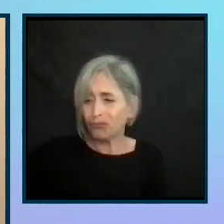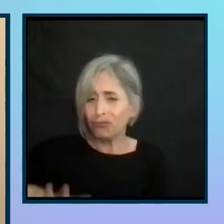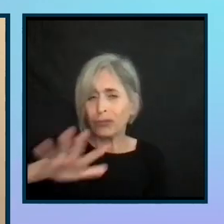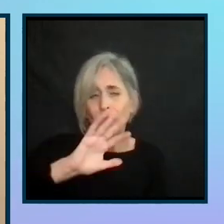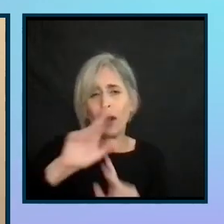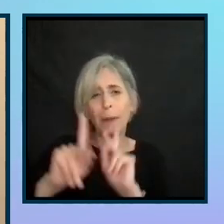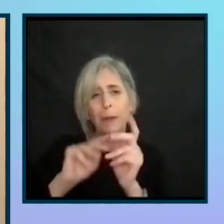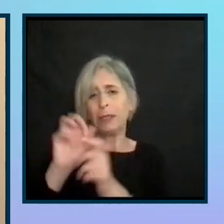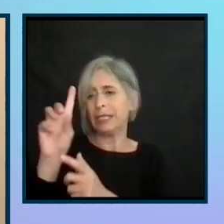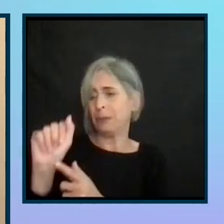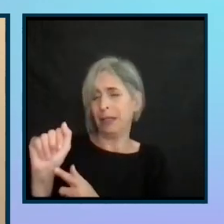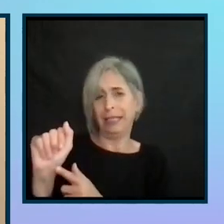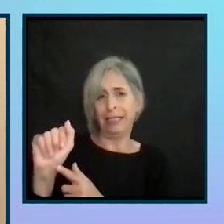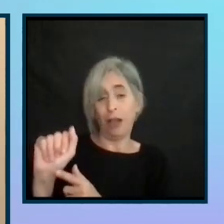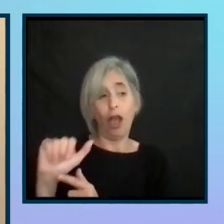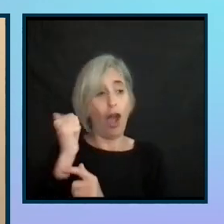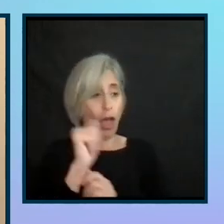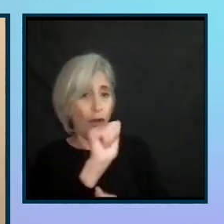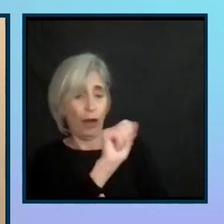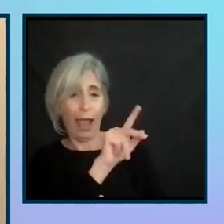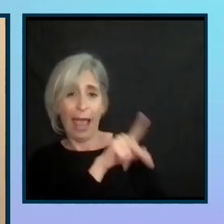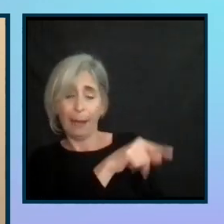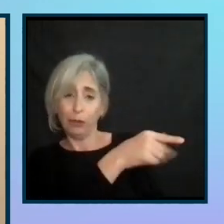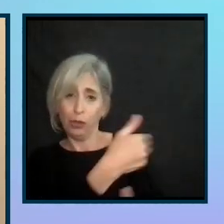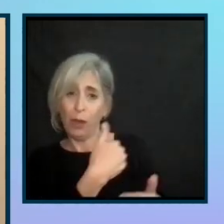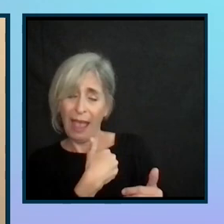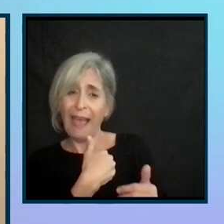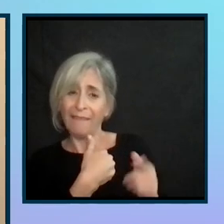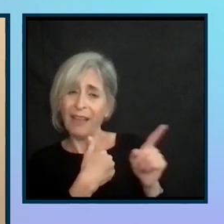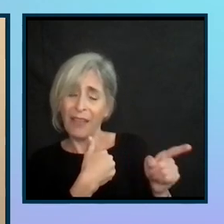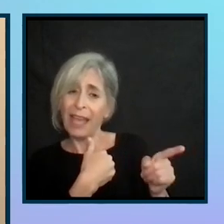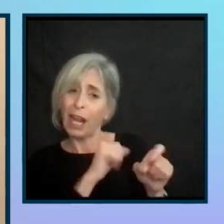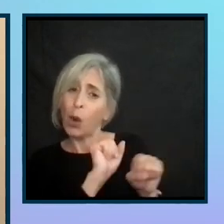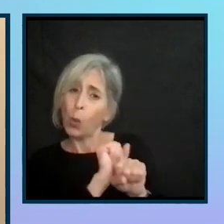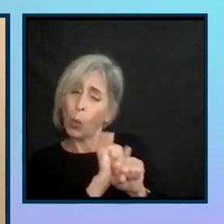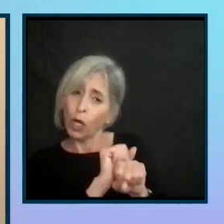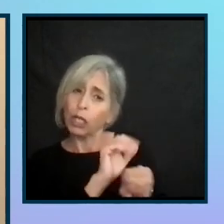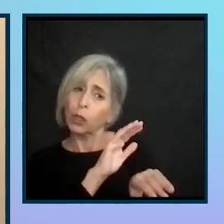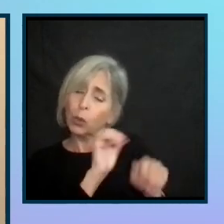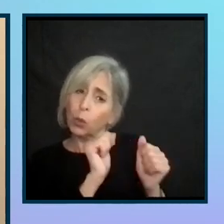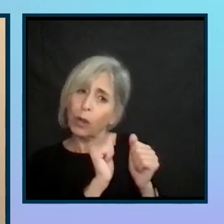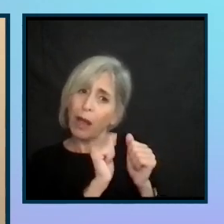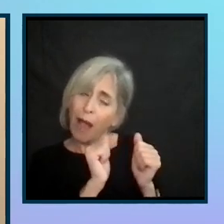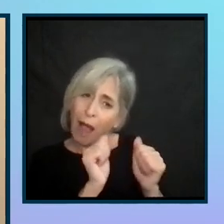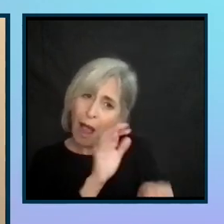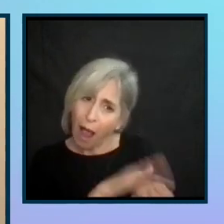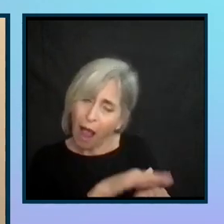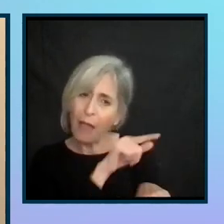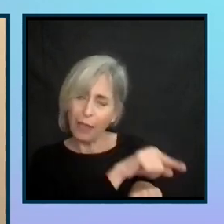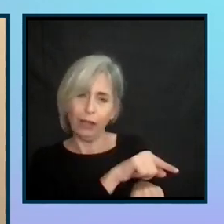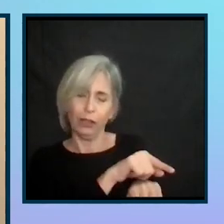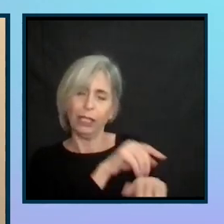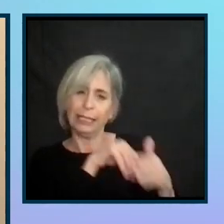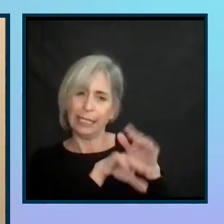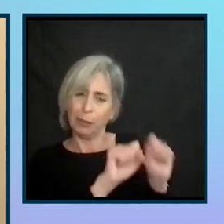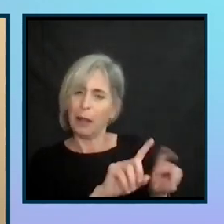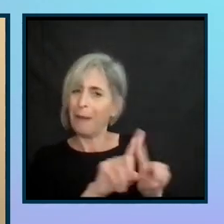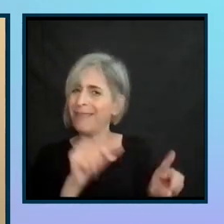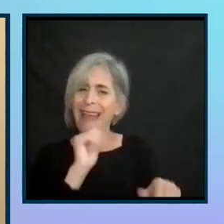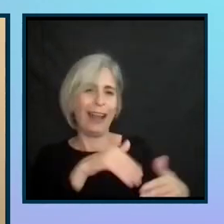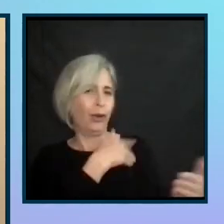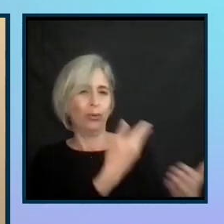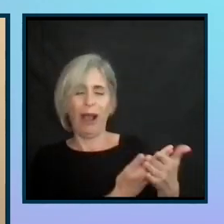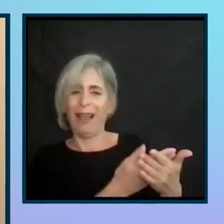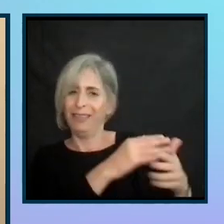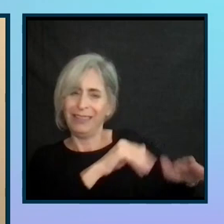disabilities. Sure, you have other apps out there that have worked on their accessibility, but they're not just there yet. And then you have companies